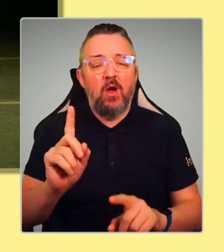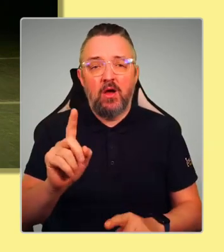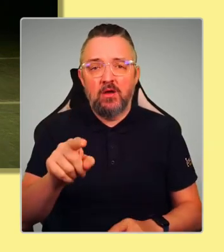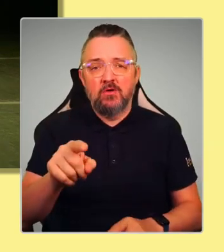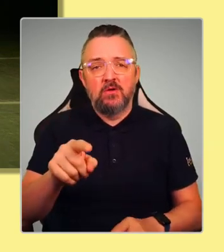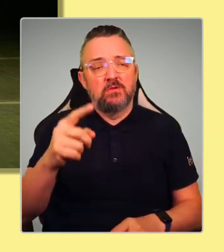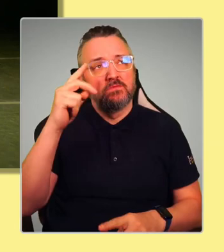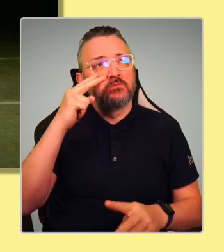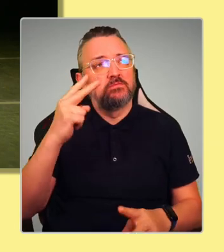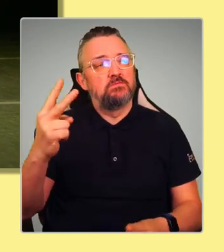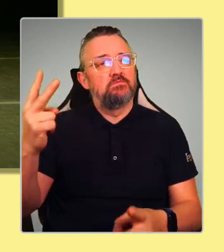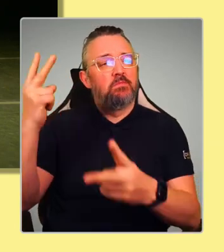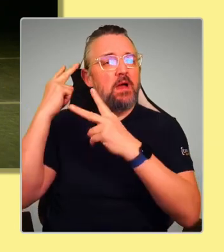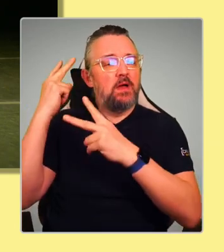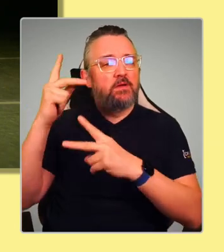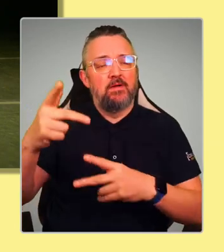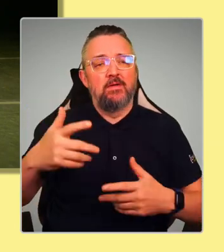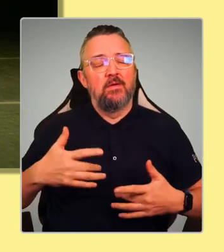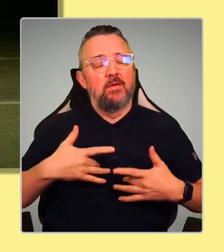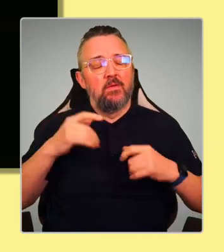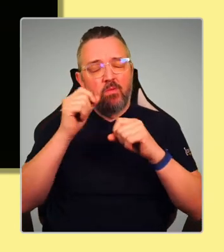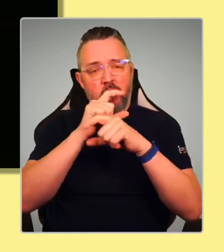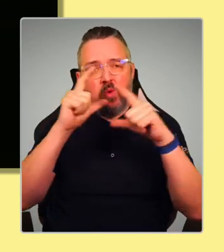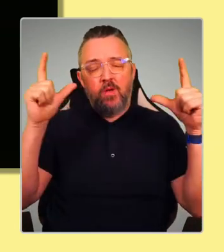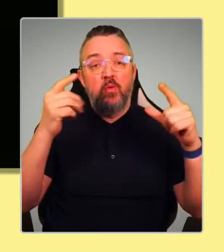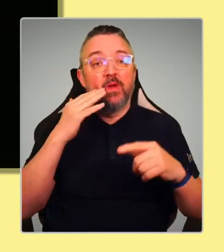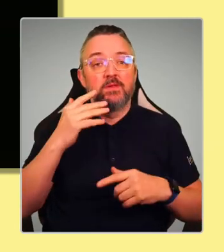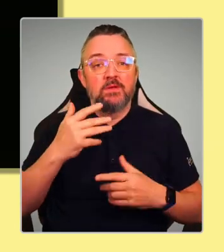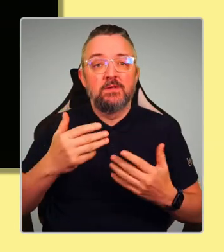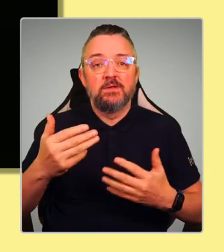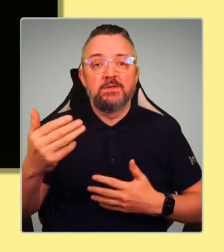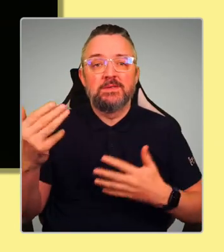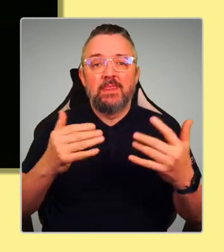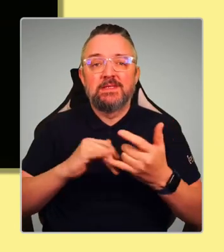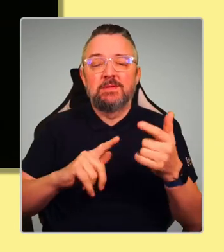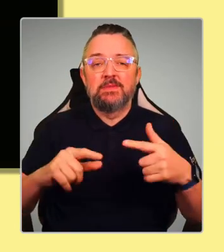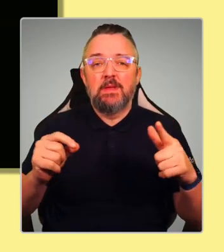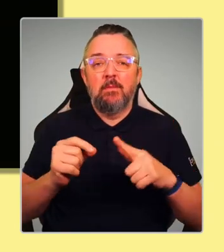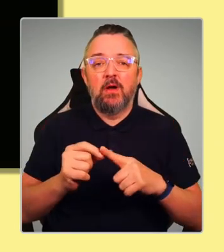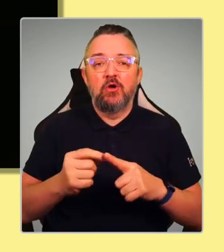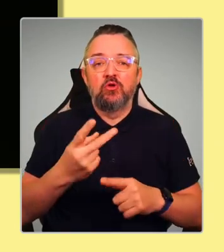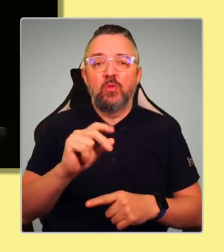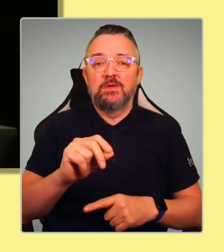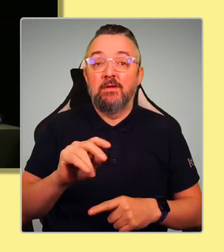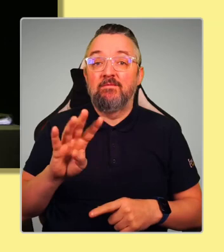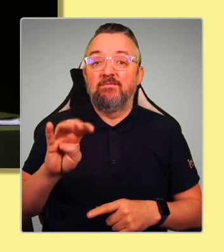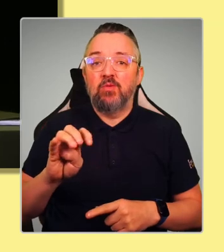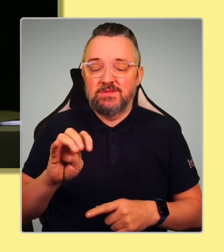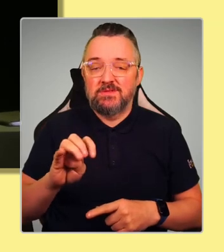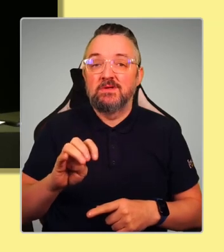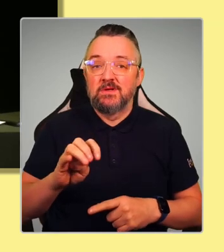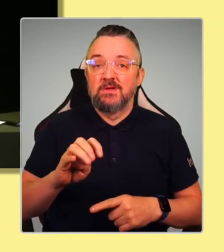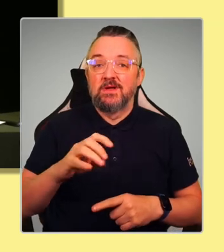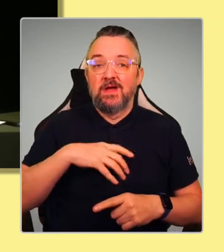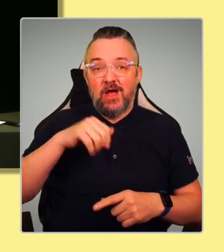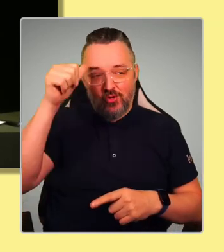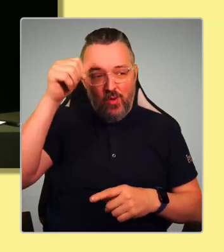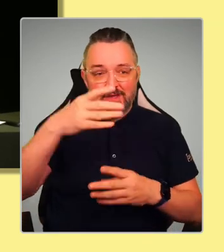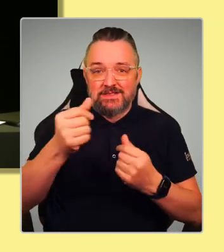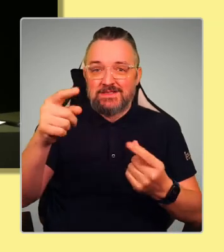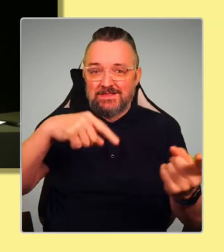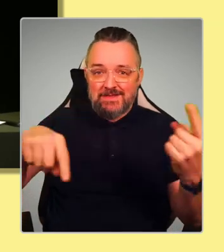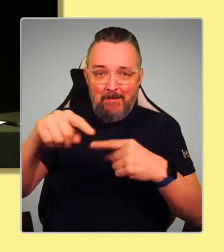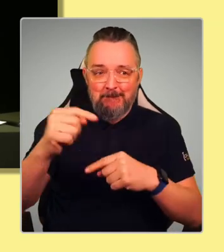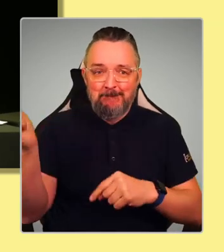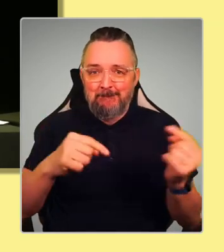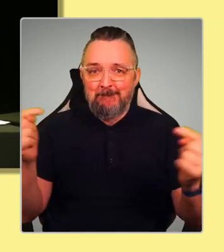morning of the 19th of September in 2014. But I know there's some serial hustings watchers here. And you may have